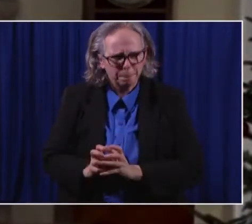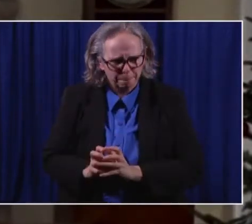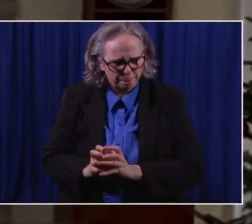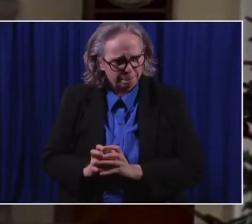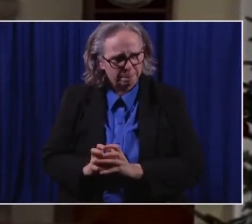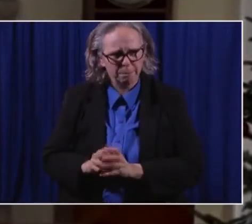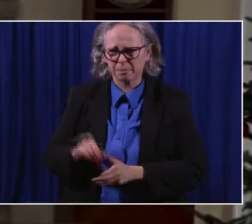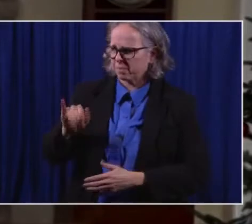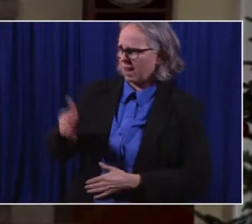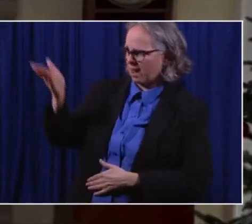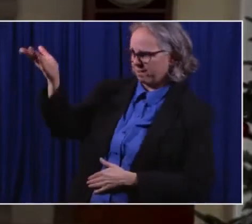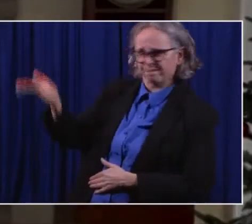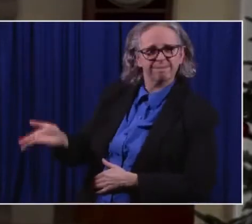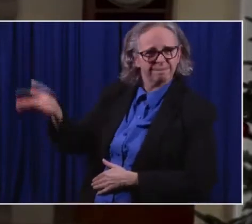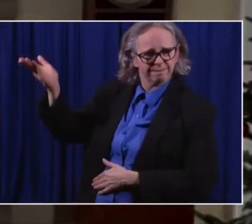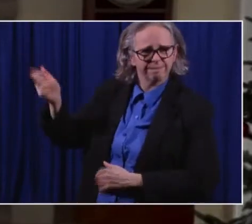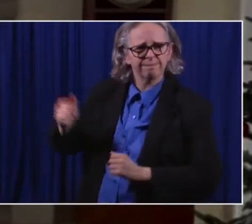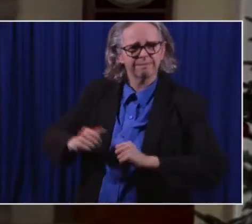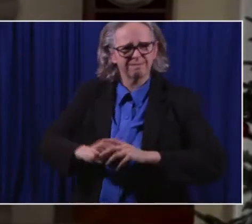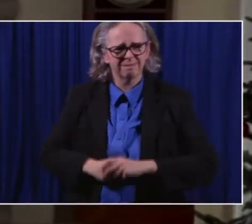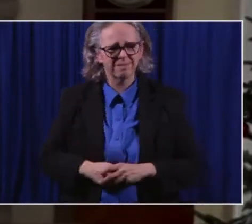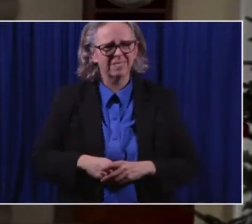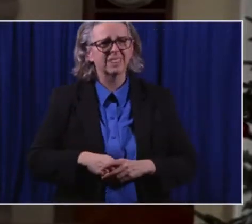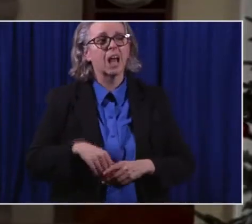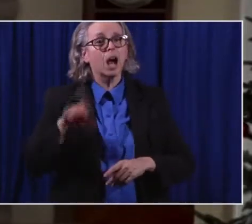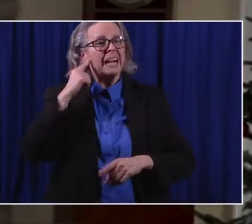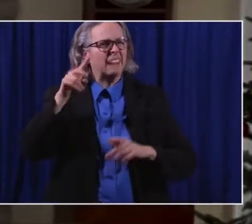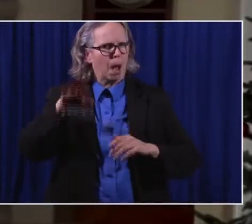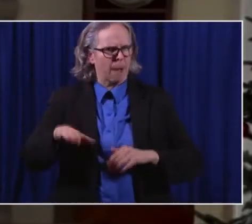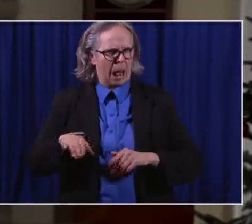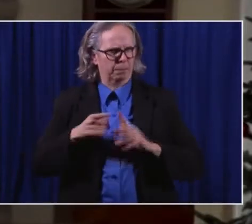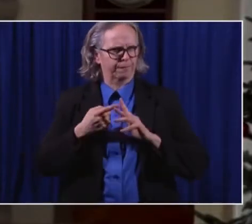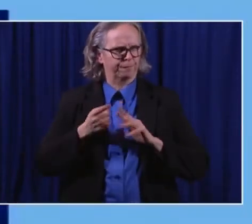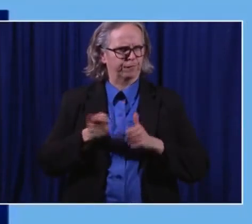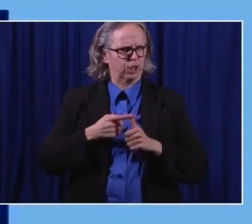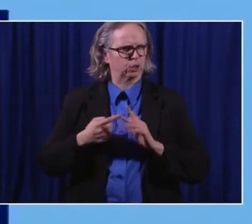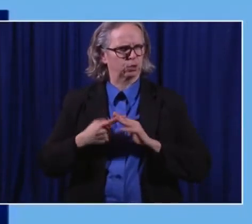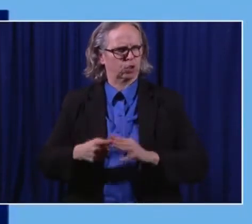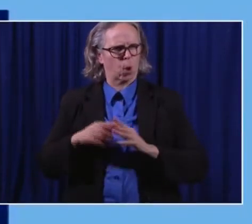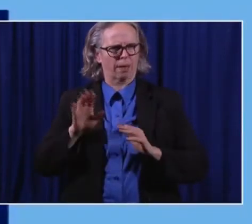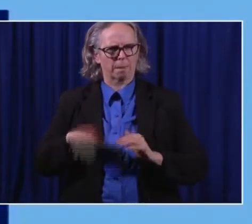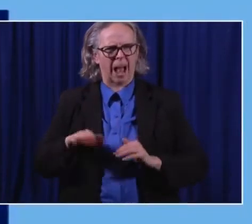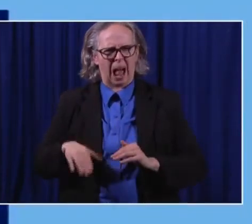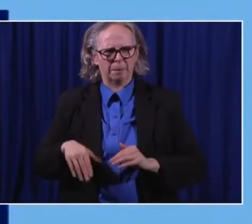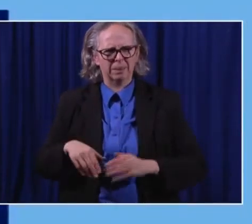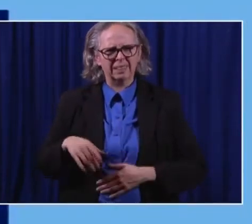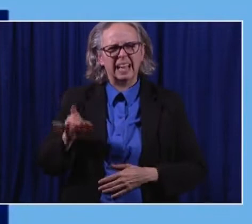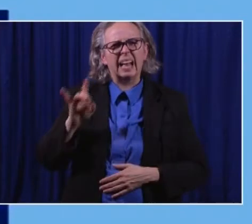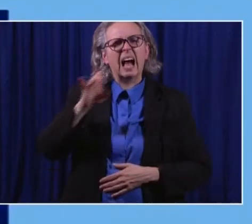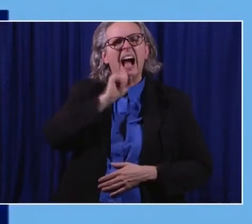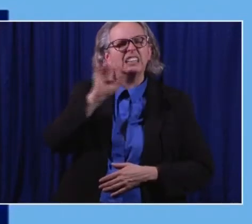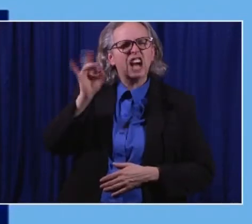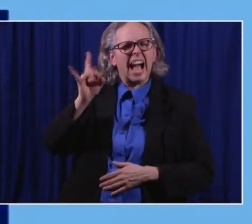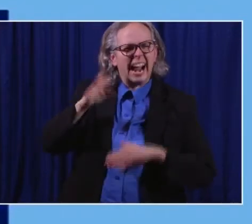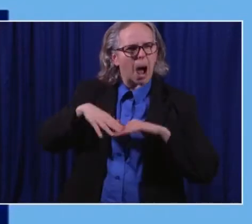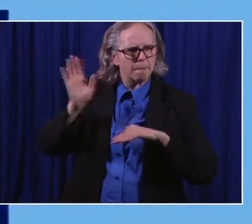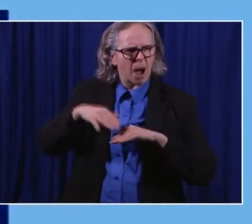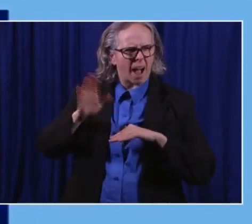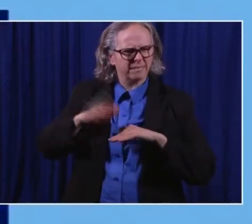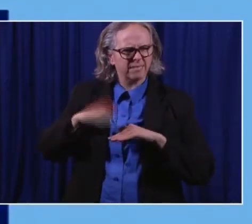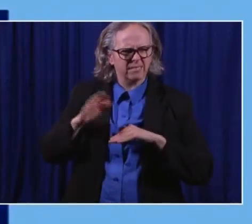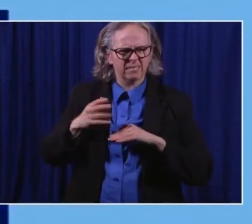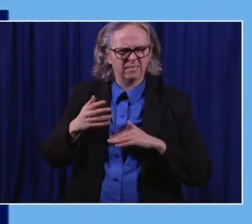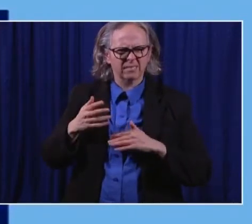and starting at the bottom, those 80 years old and over represent